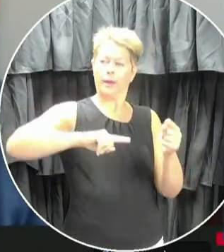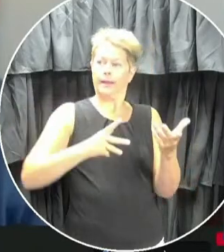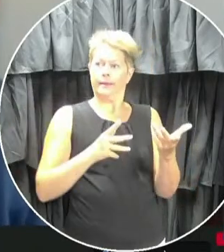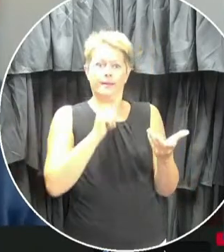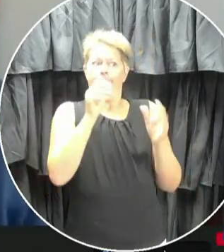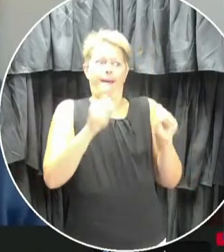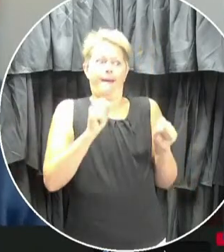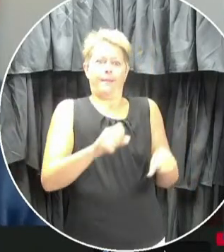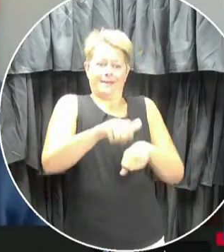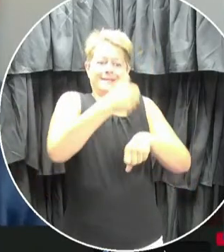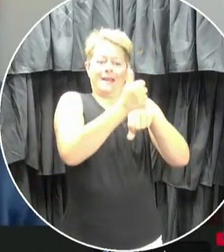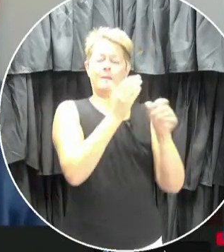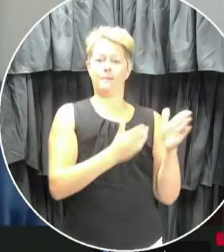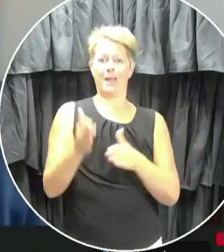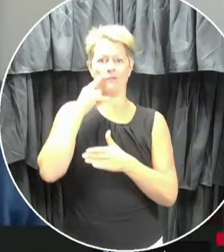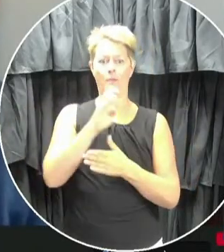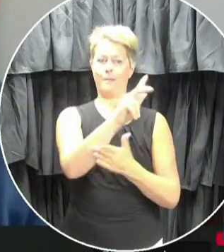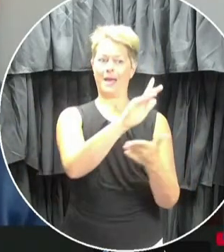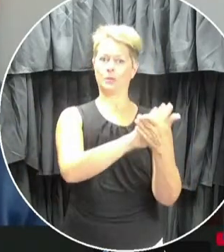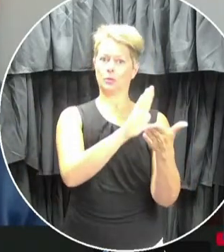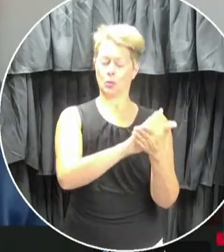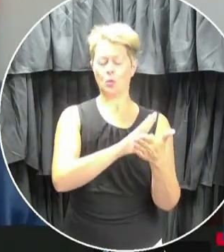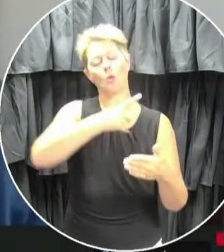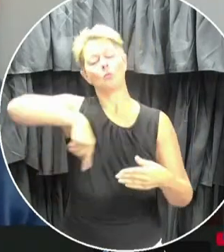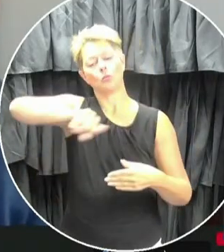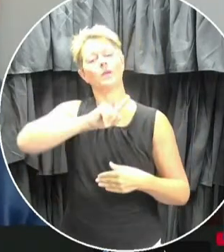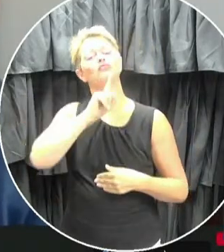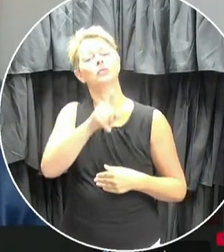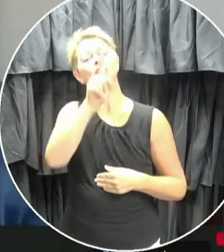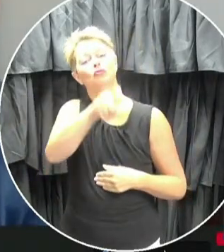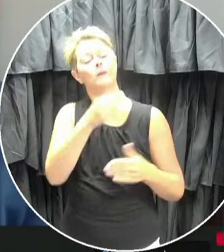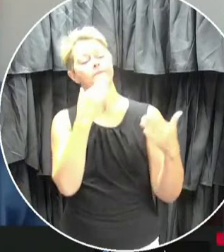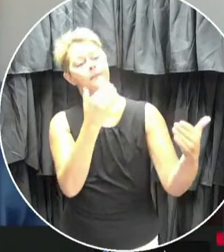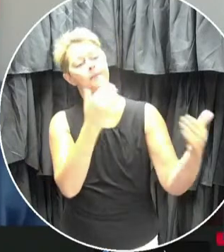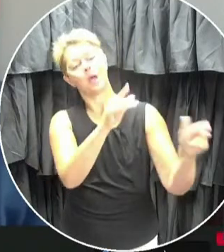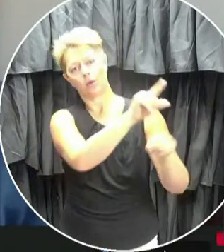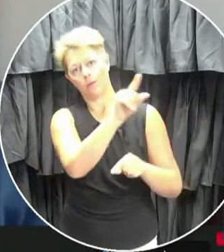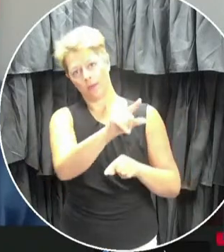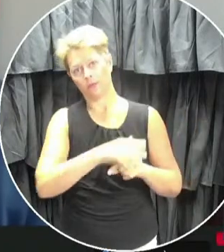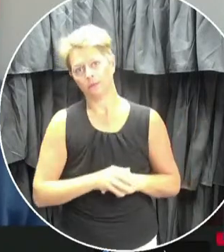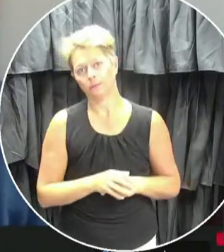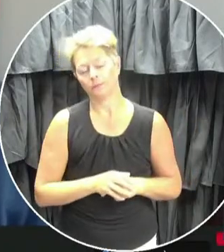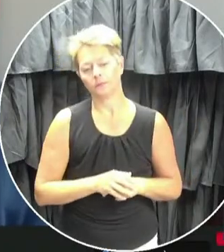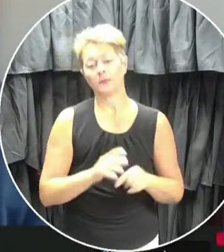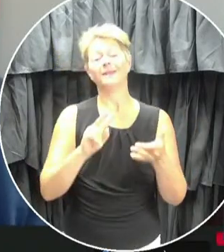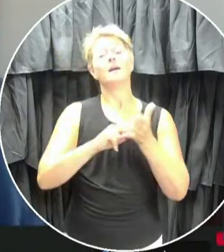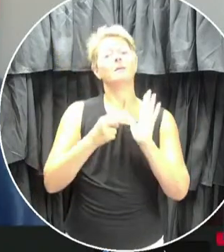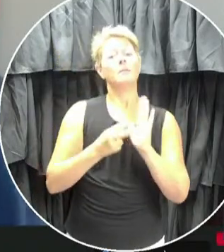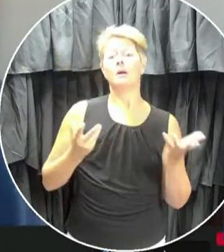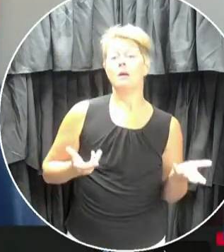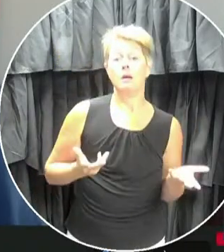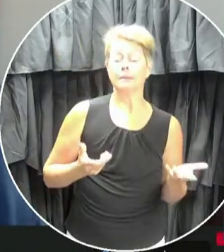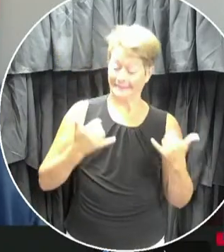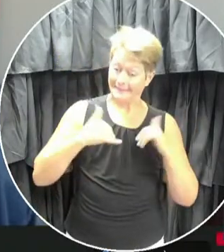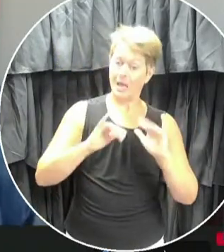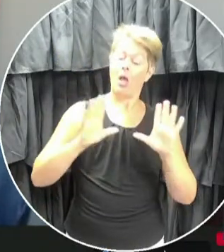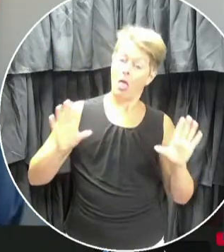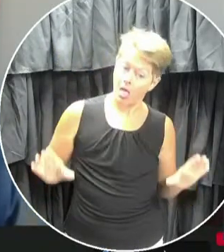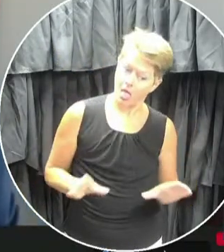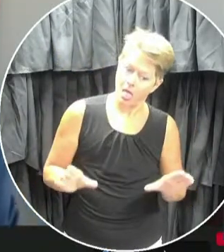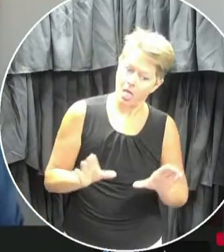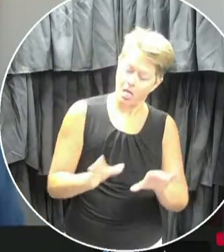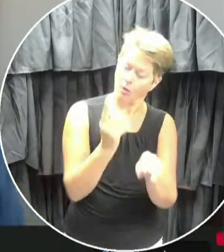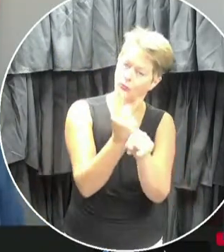And we should be thankful of that. That means that we still have a lot to do as we move forward to make sure that the thing